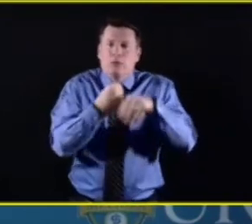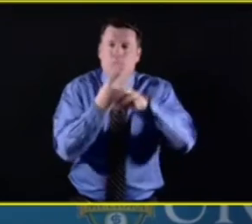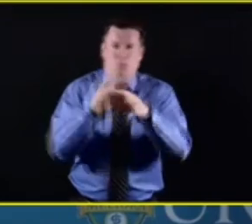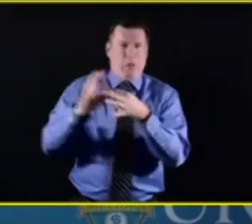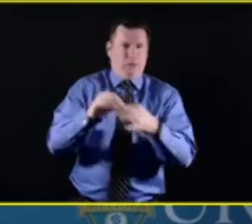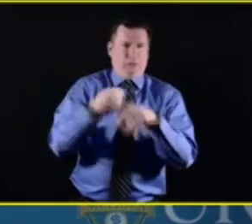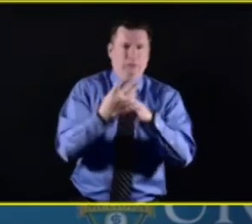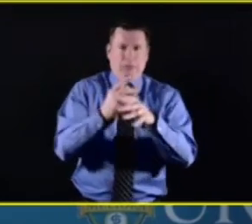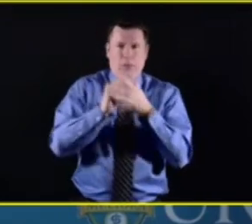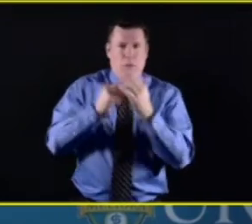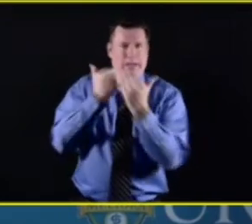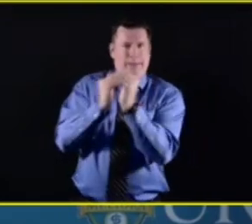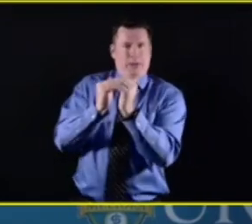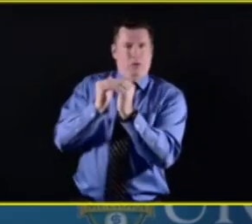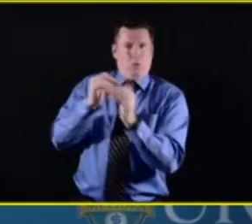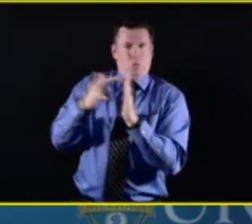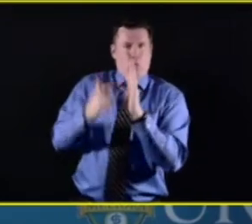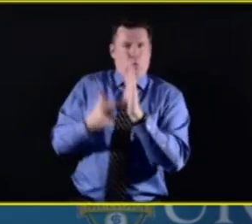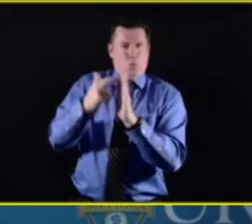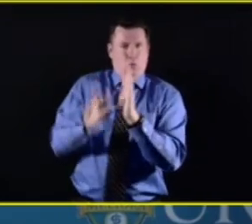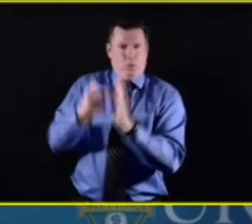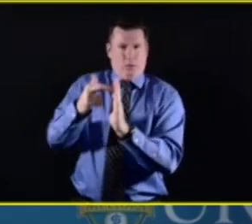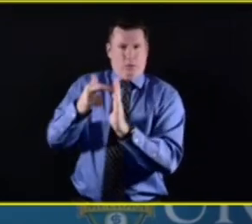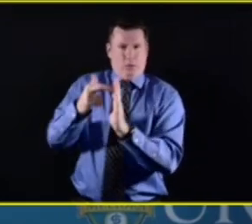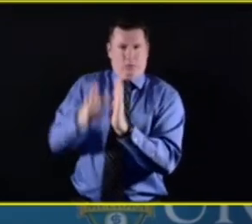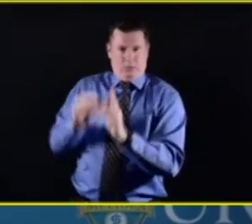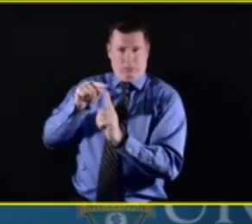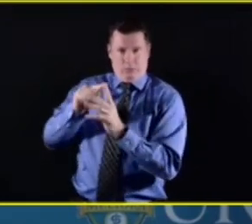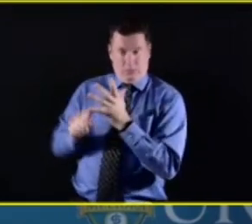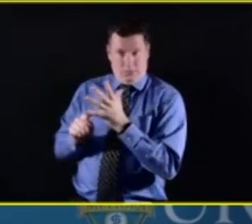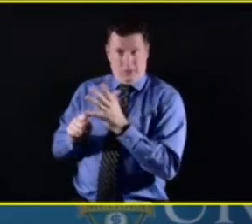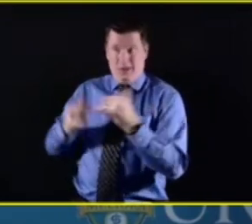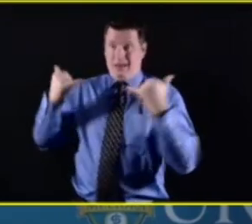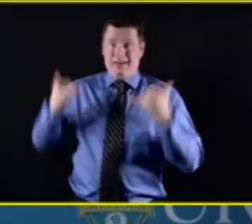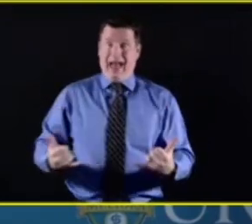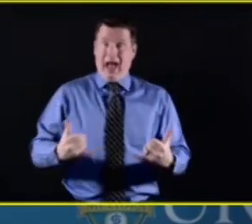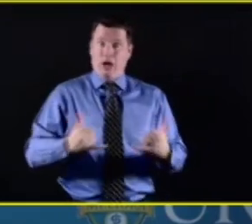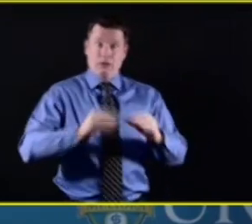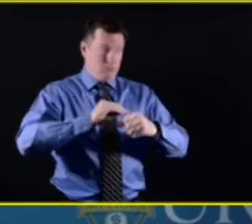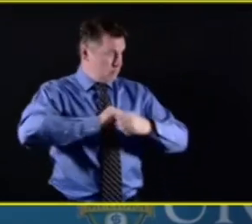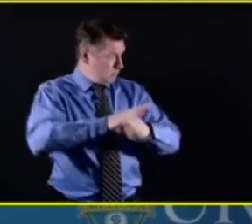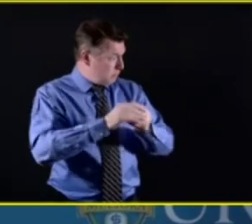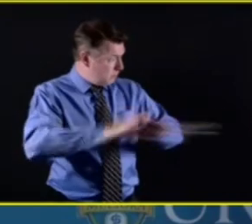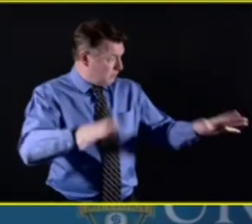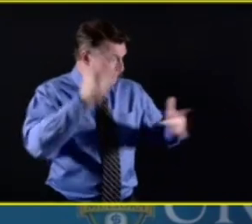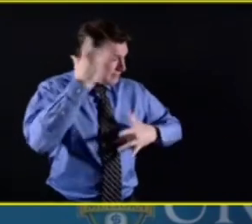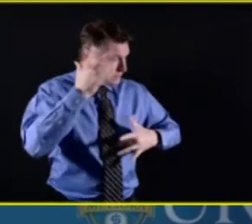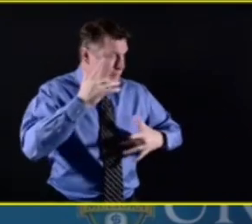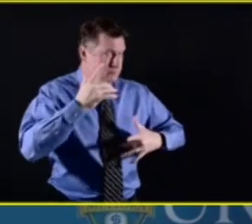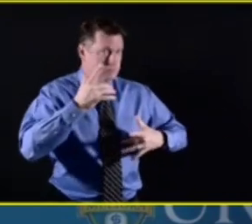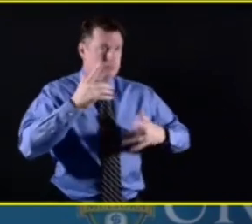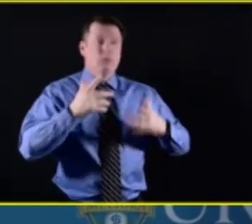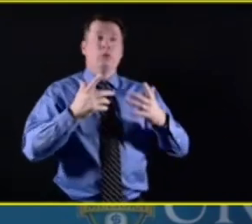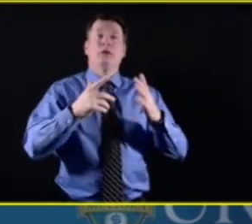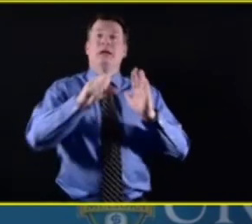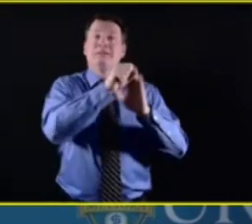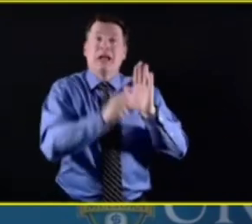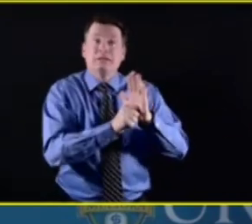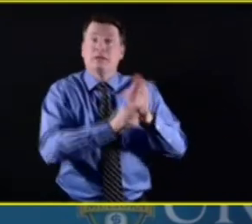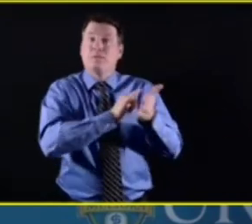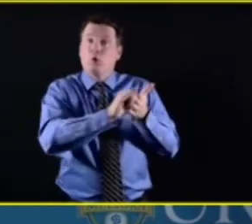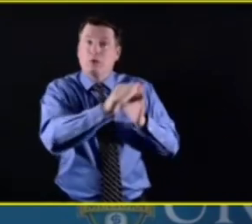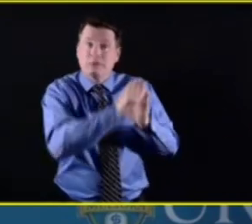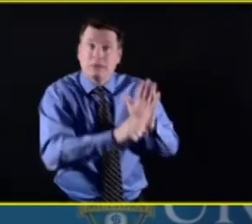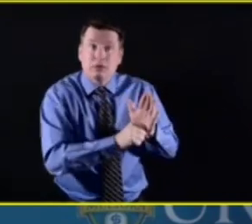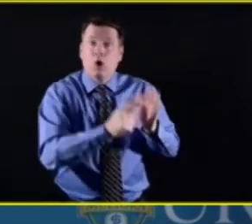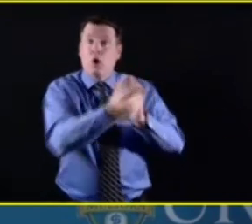with changes in how the state of New York and how CMS allows us to provide those